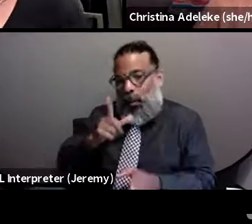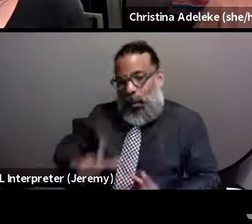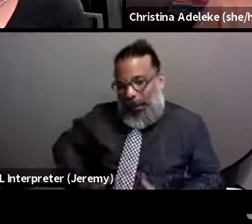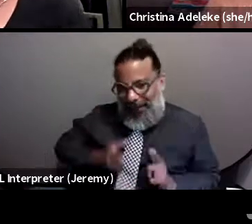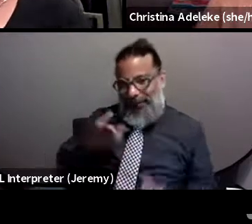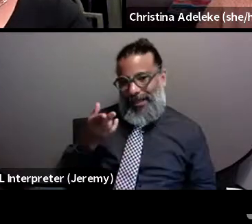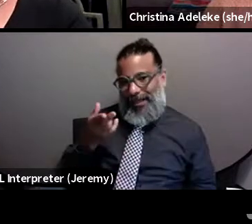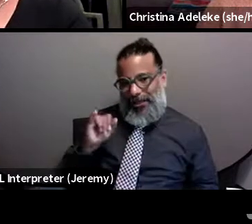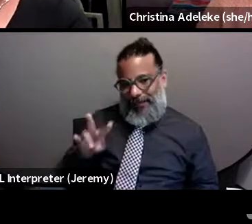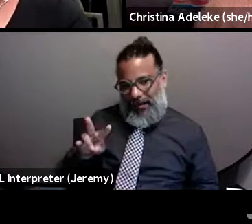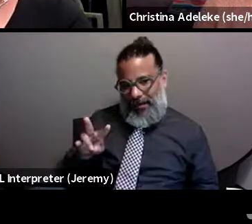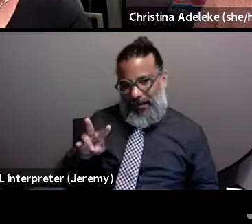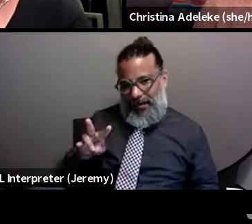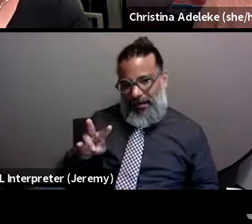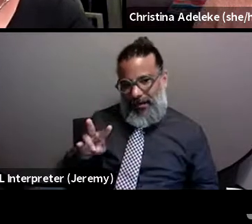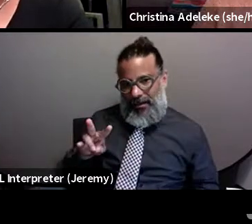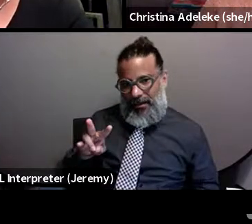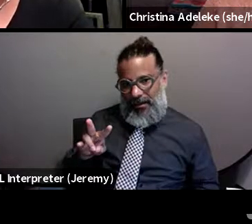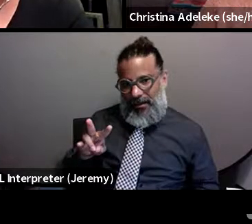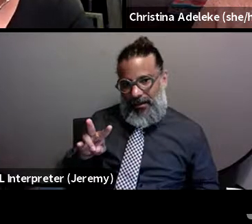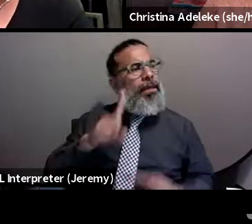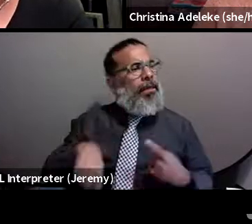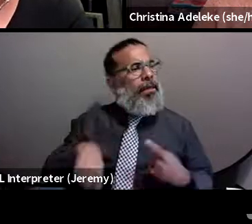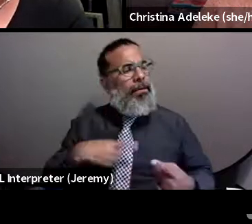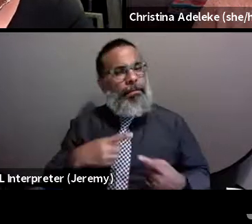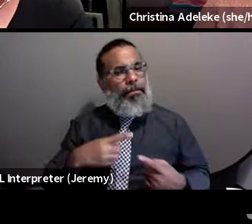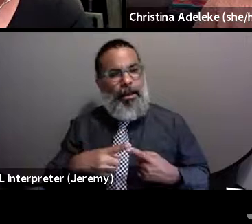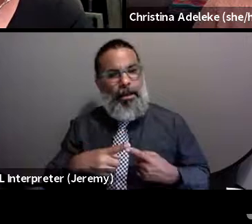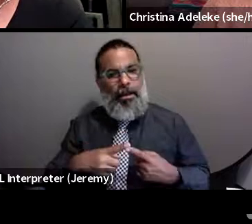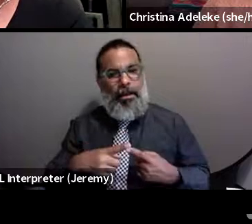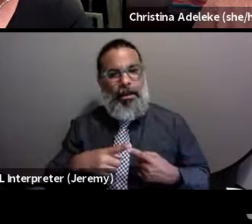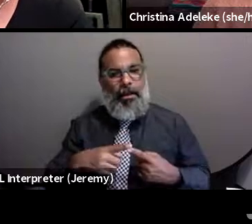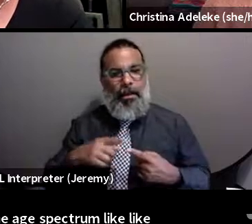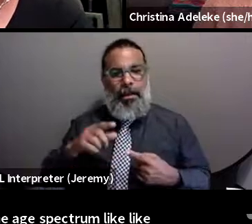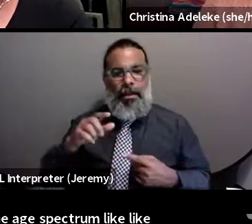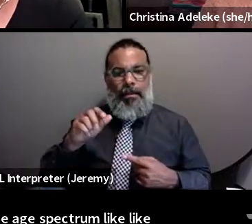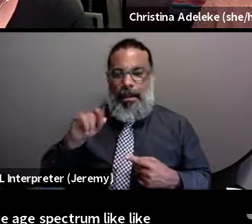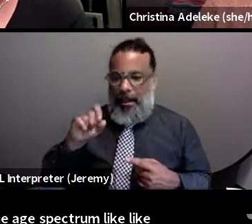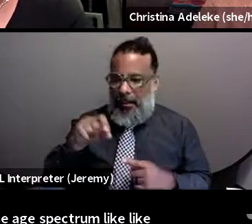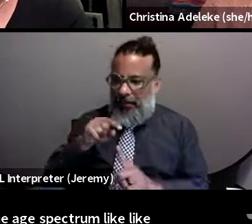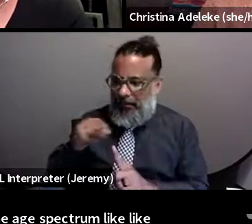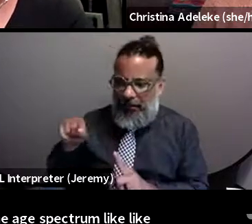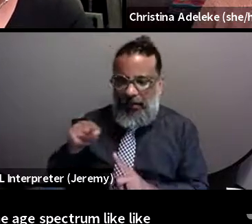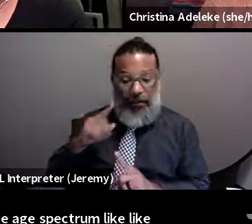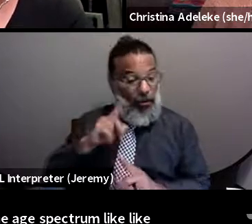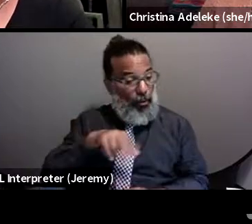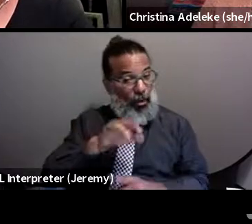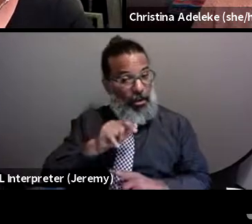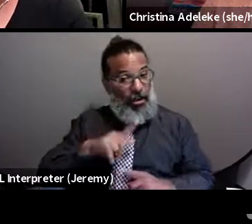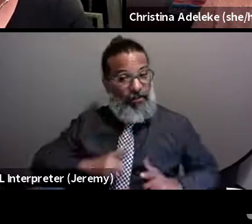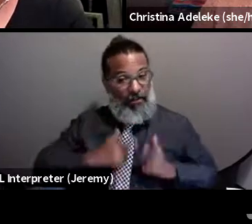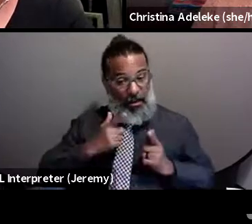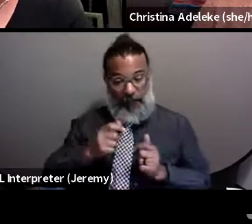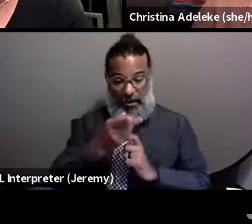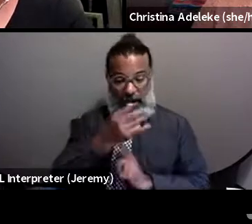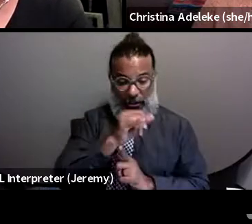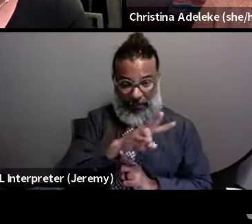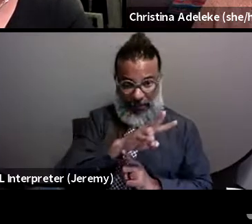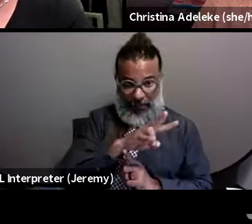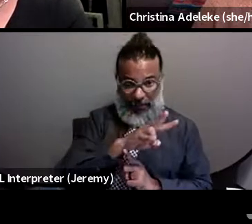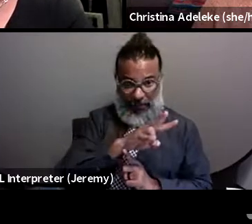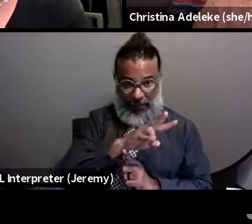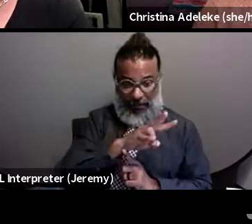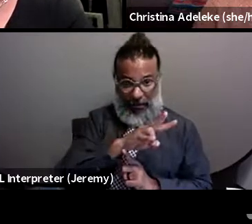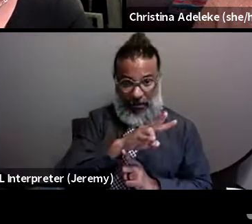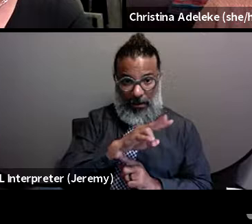and I think about like the, the age spectrum, right? Like quality of life for people with HIV that, that I've been able to